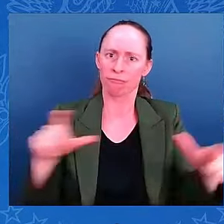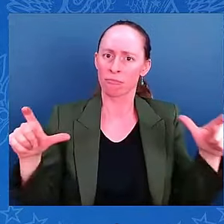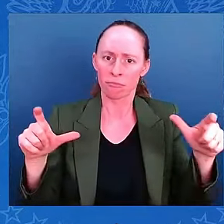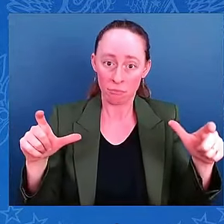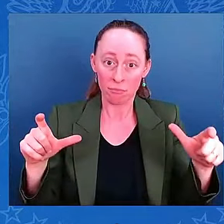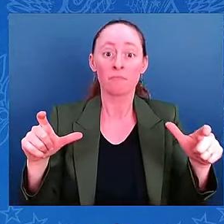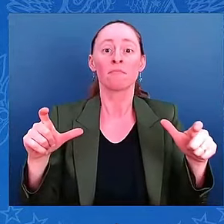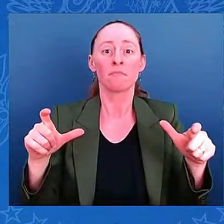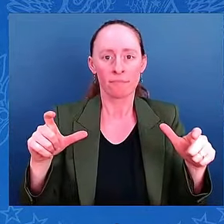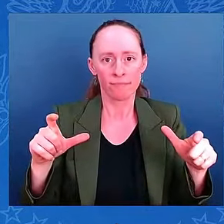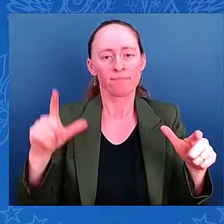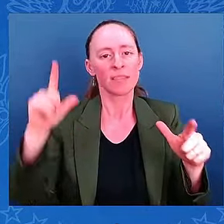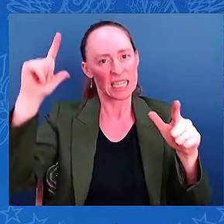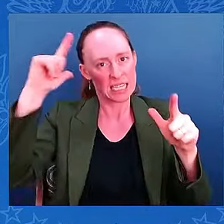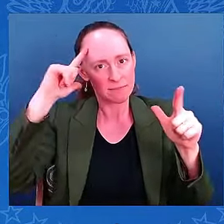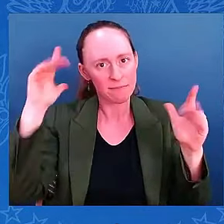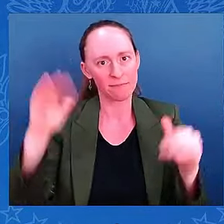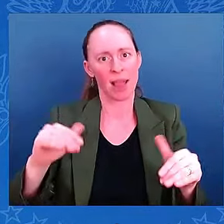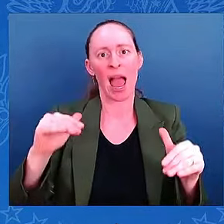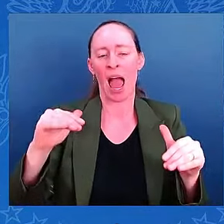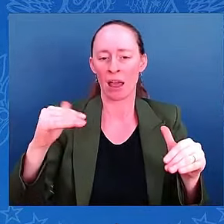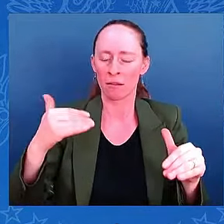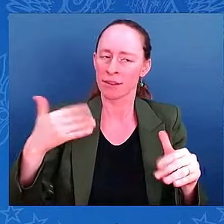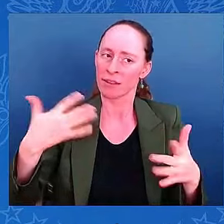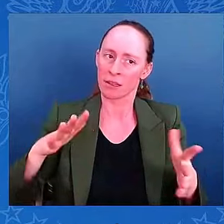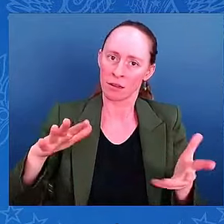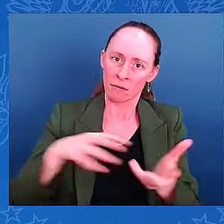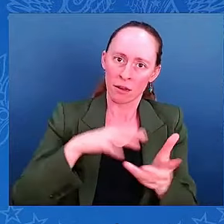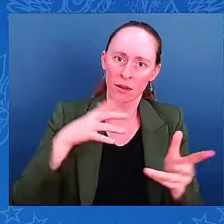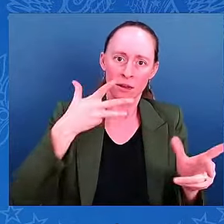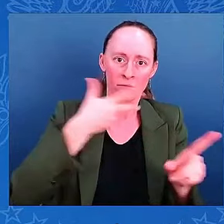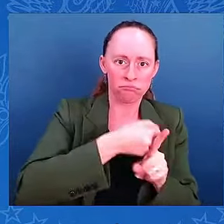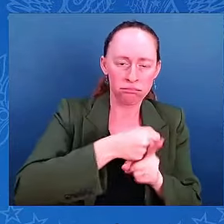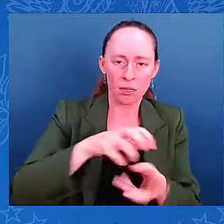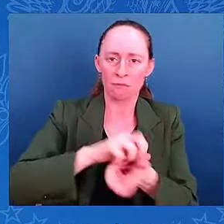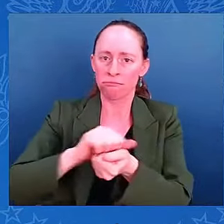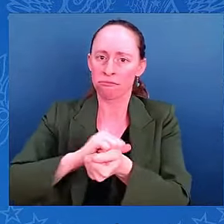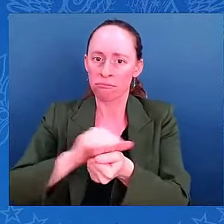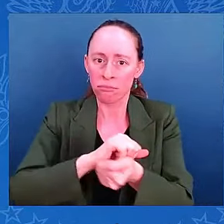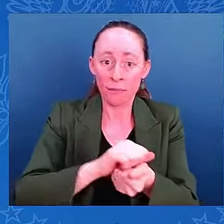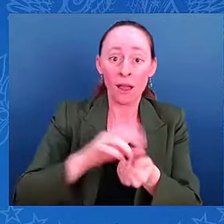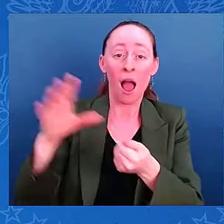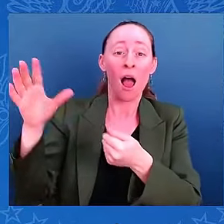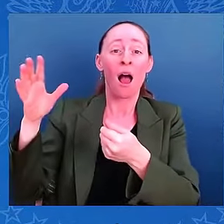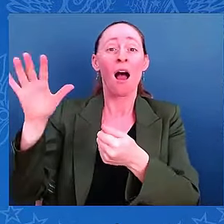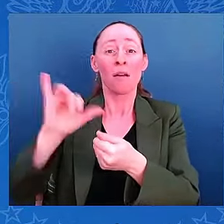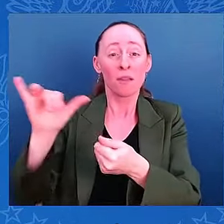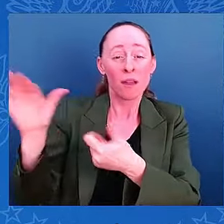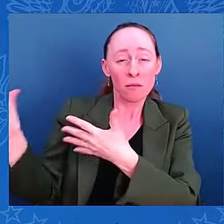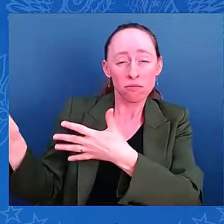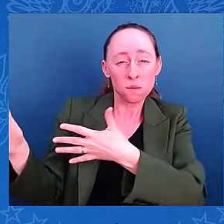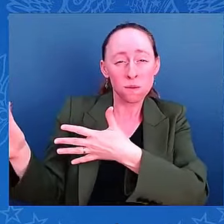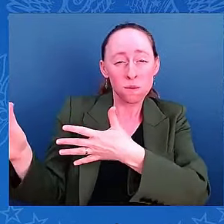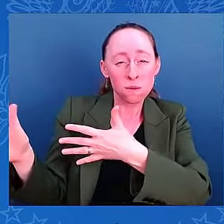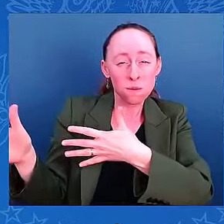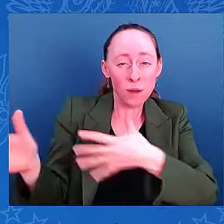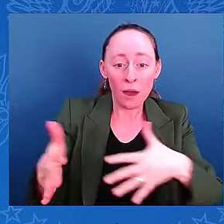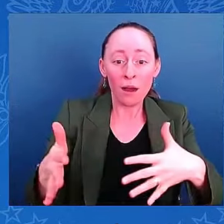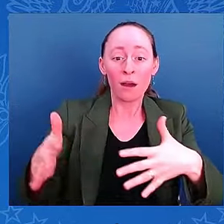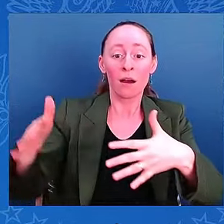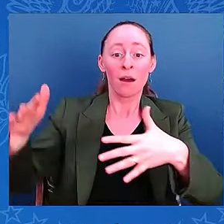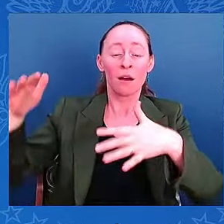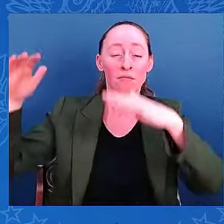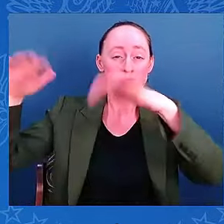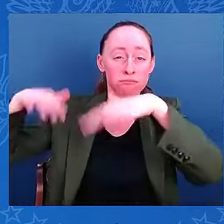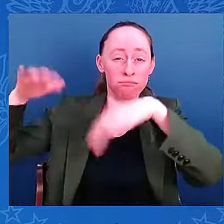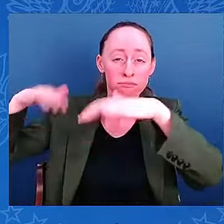surge risk on both coasts, actually, the hurricane force winds, the flooding rainfall threat, the tornadoes, and trying to reemphasize the